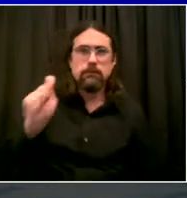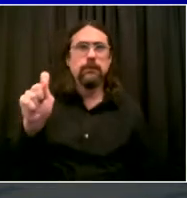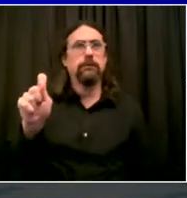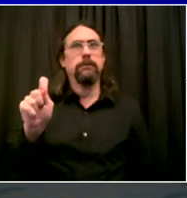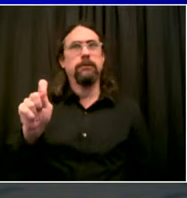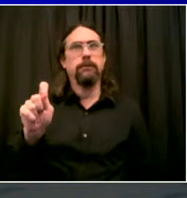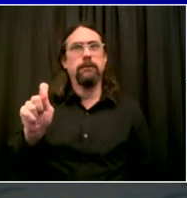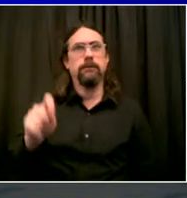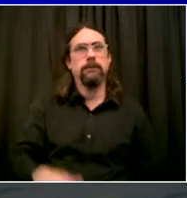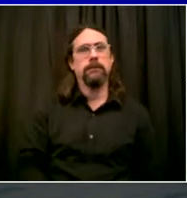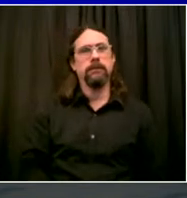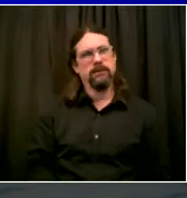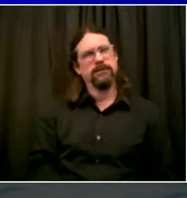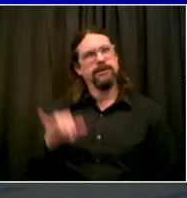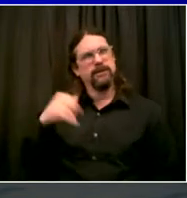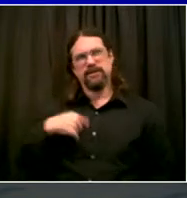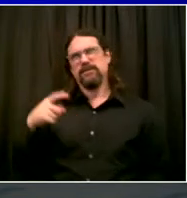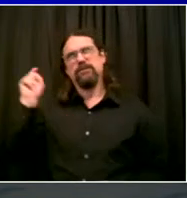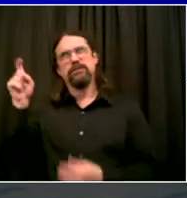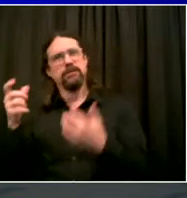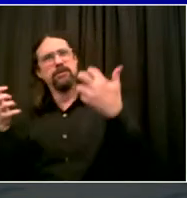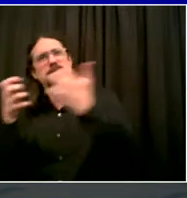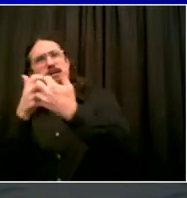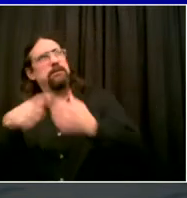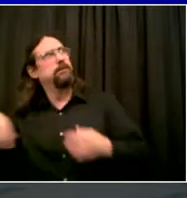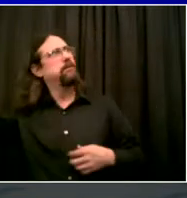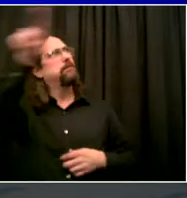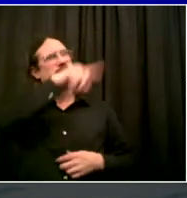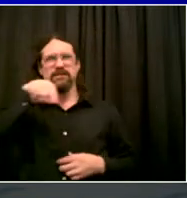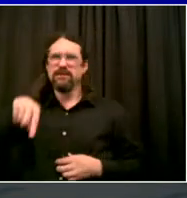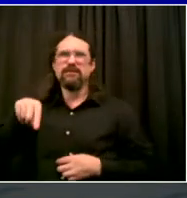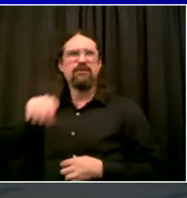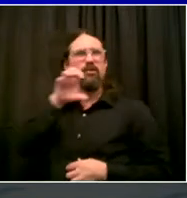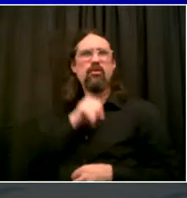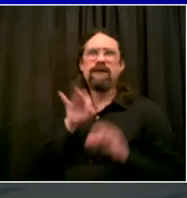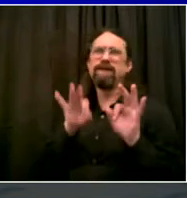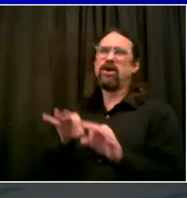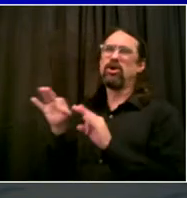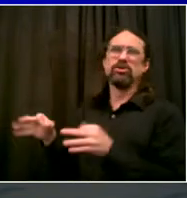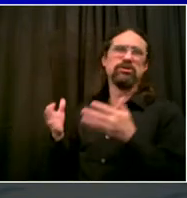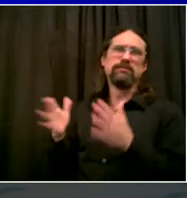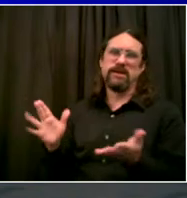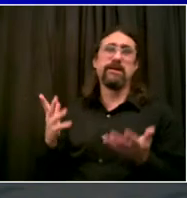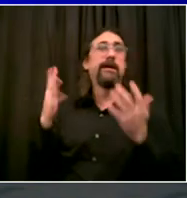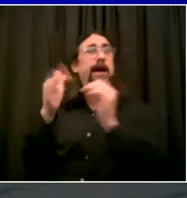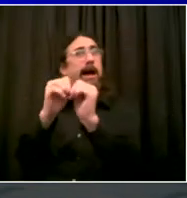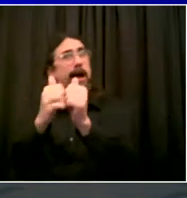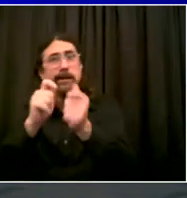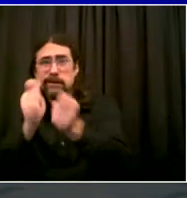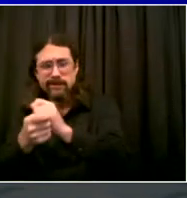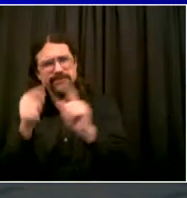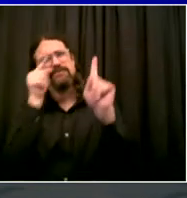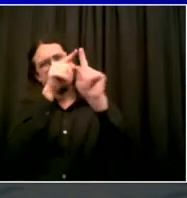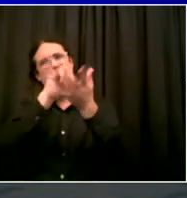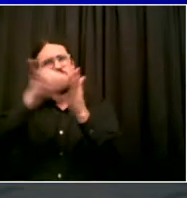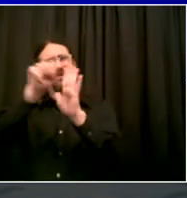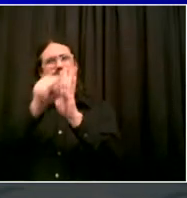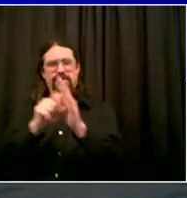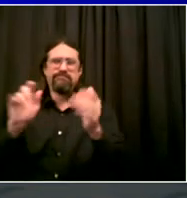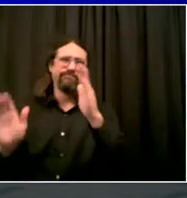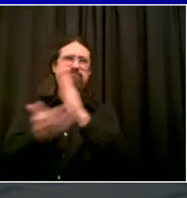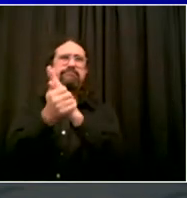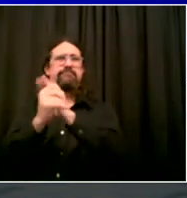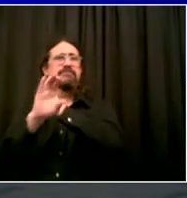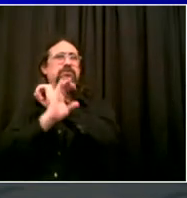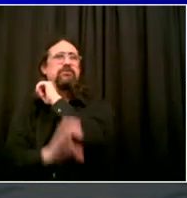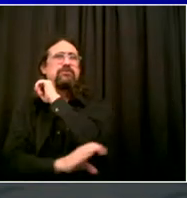can't have people finding that their name is taken off the voter polls. They can't find out where they're going to vote. They wait in line for